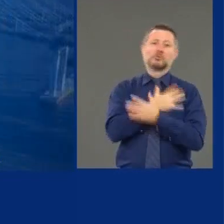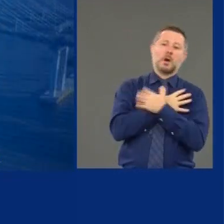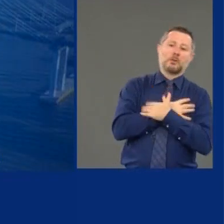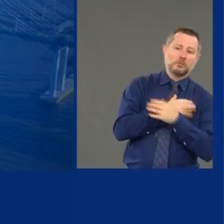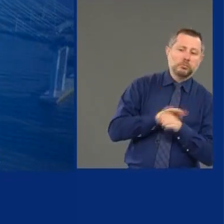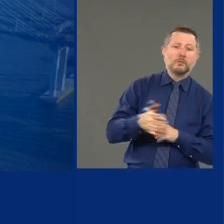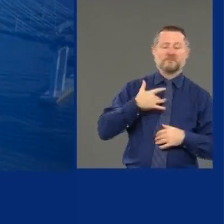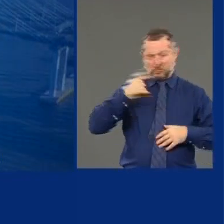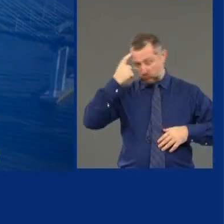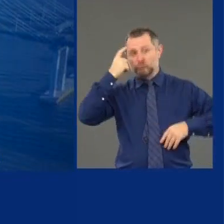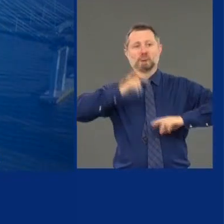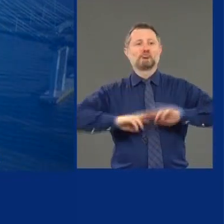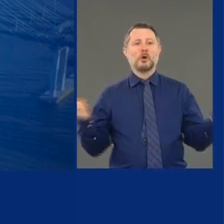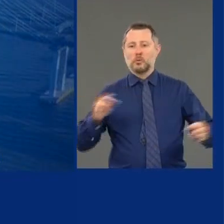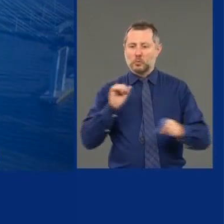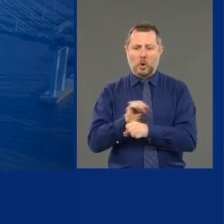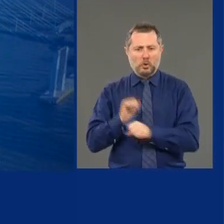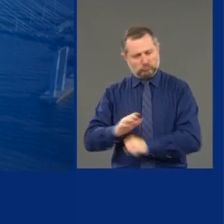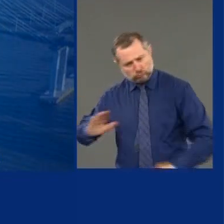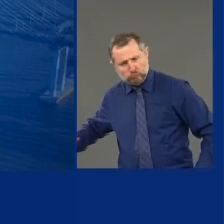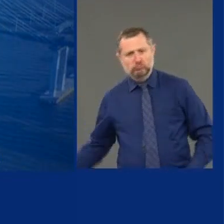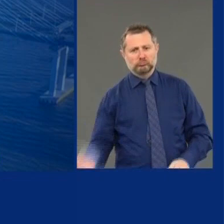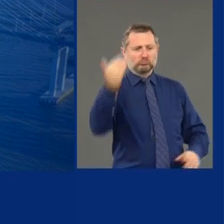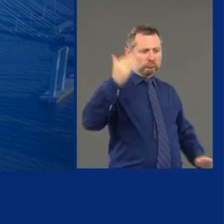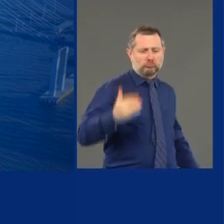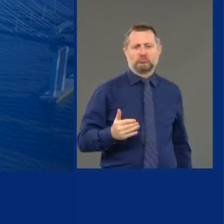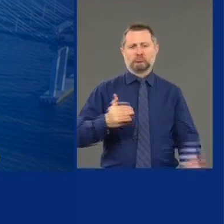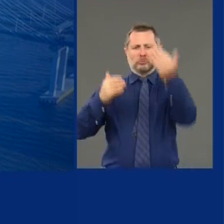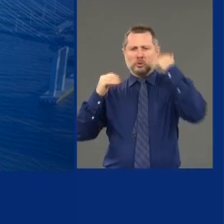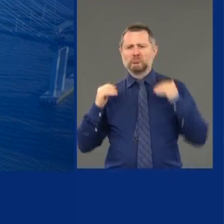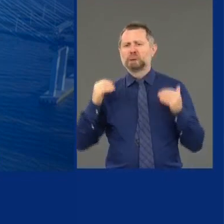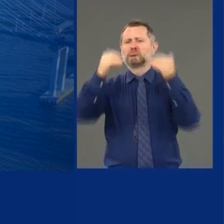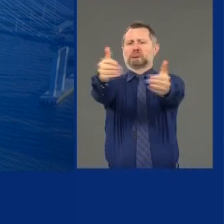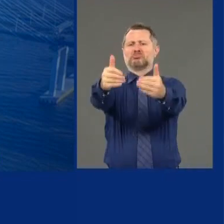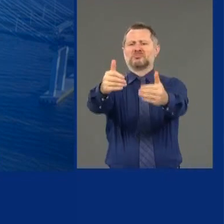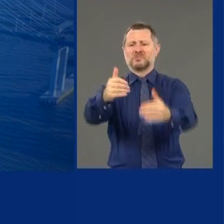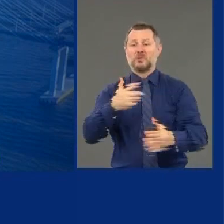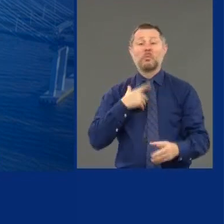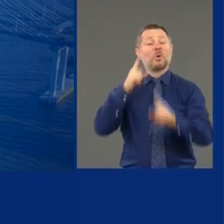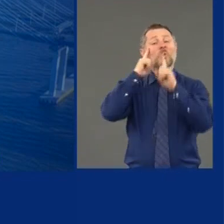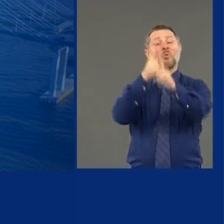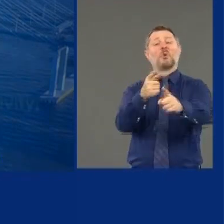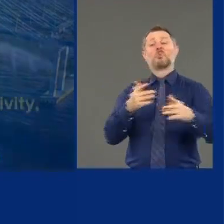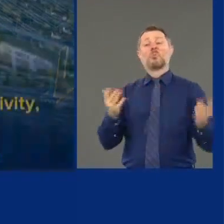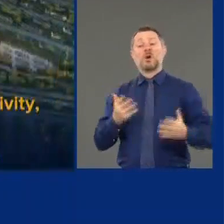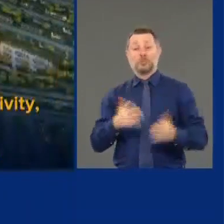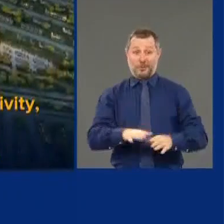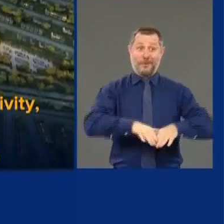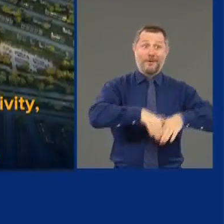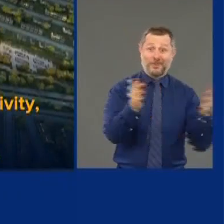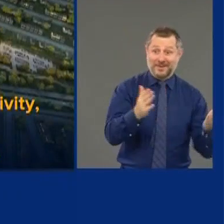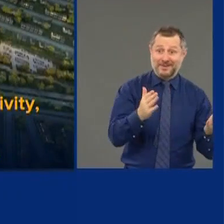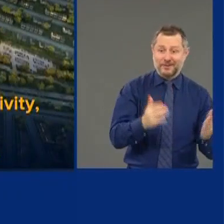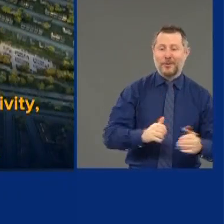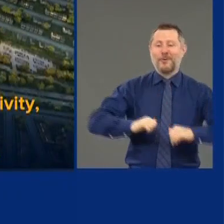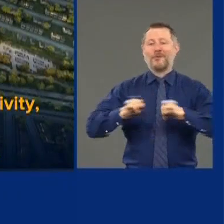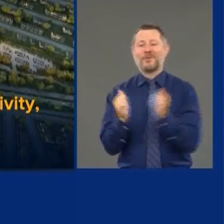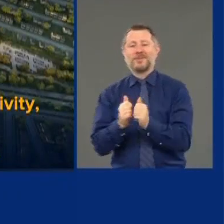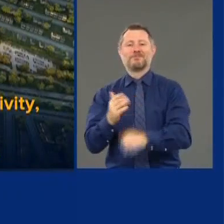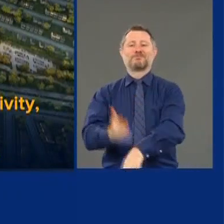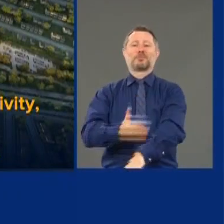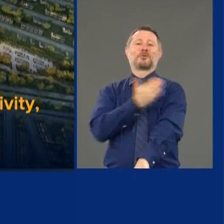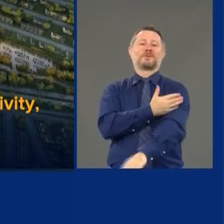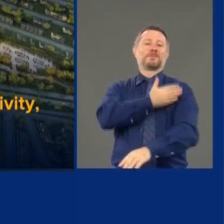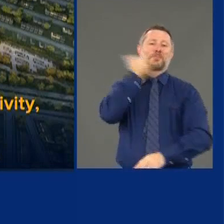Well, then let's go to work and let's set the goal of not just reopening, but we're going to build back a better New York.